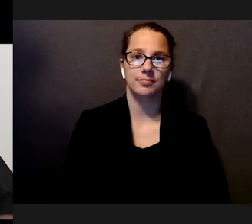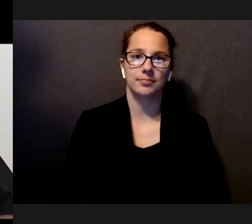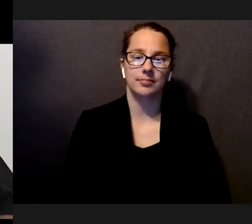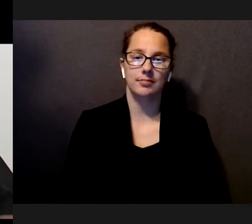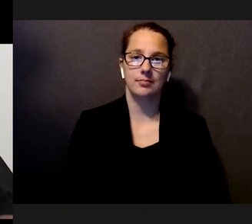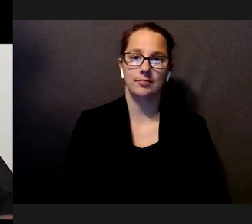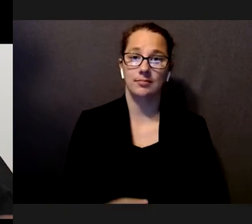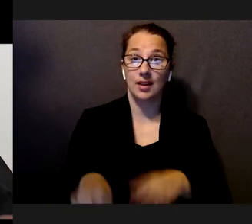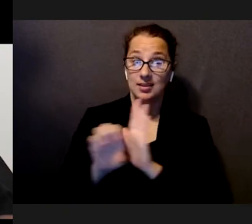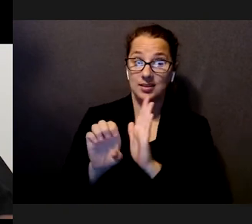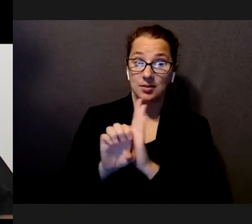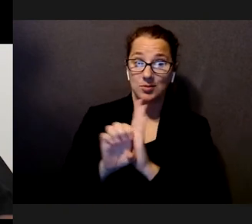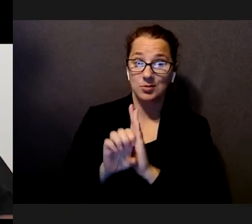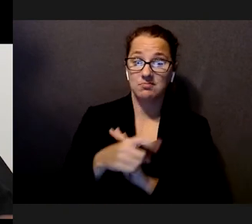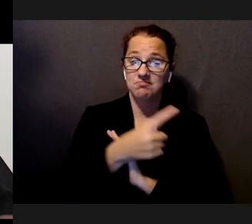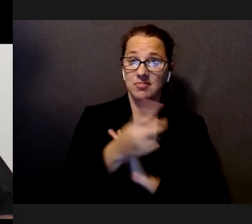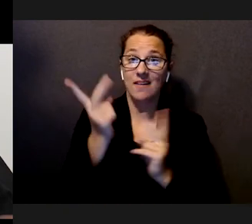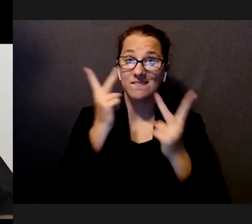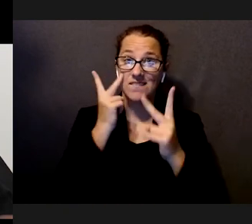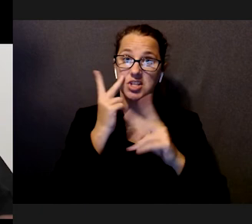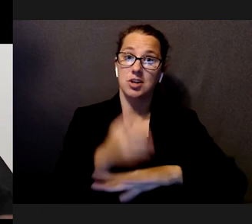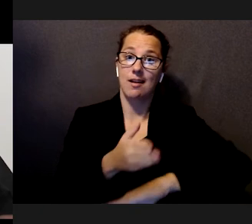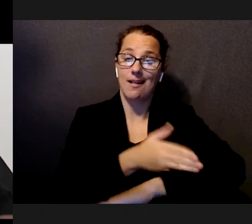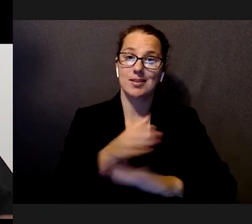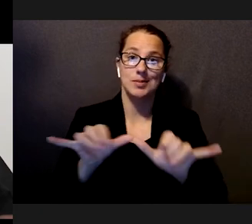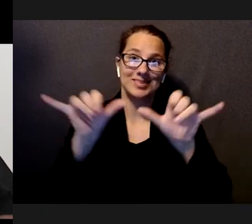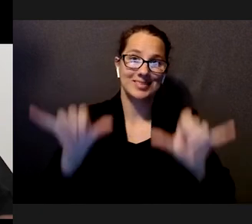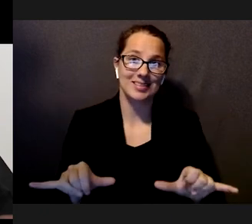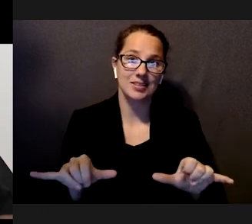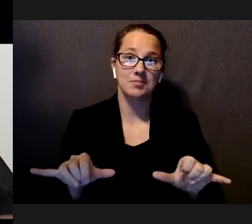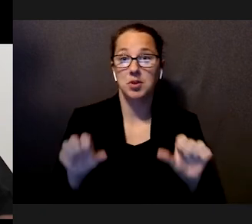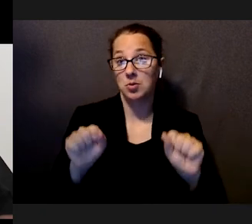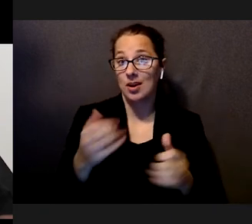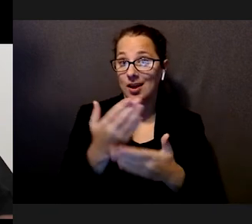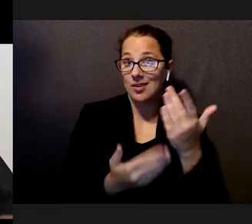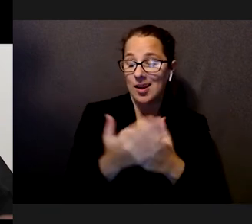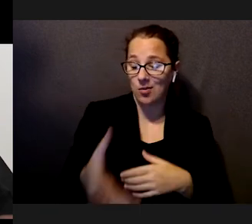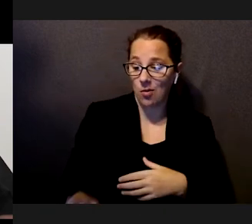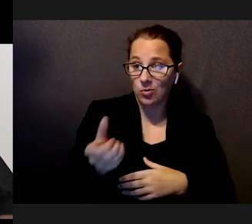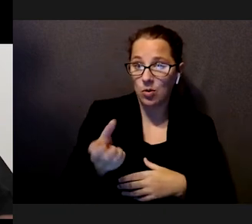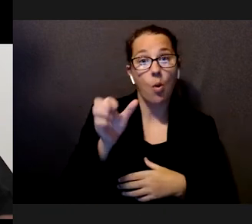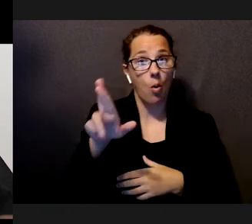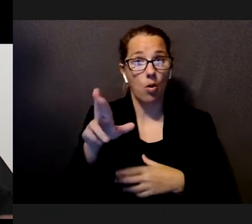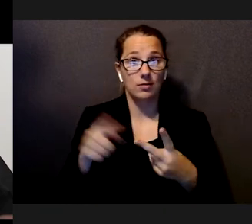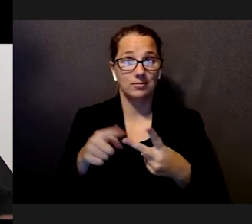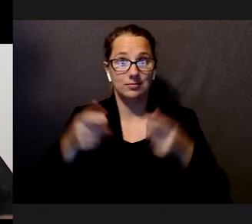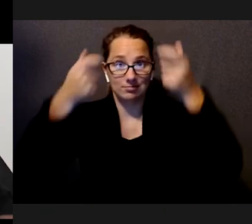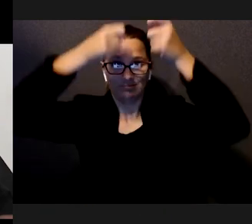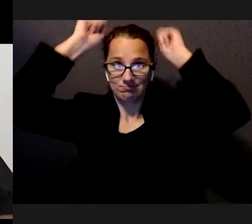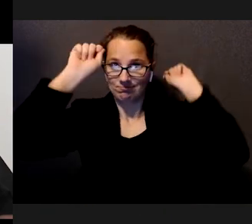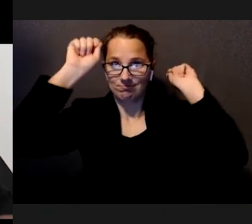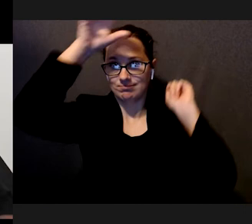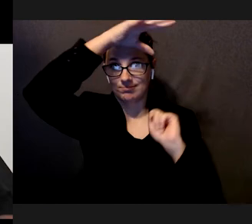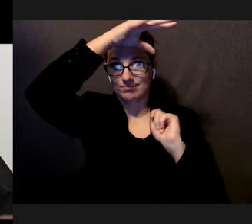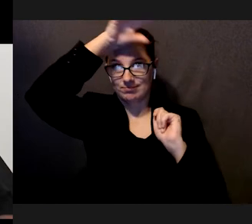vision enhancement systems that are handheld and even head-mounted vision